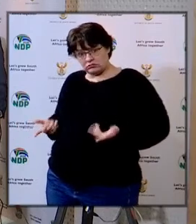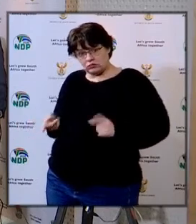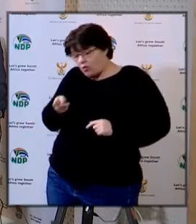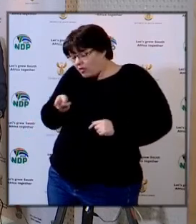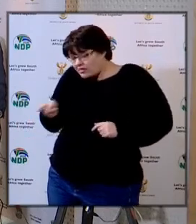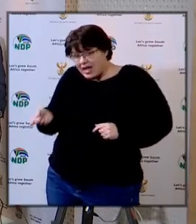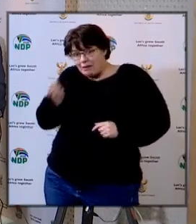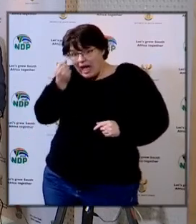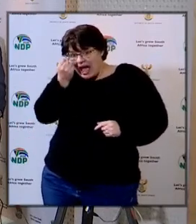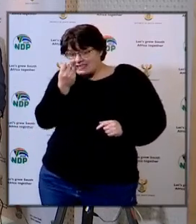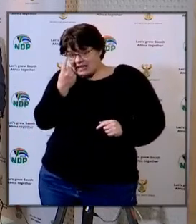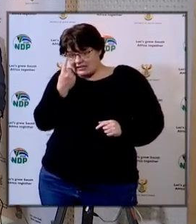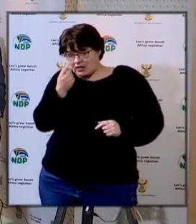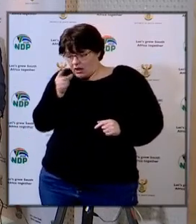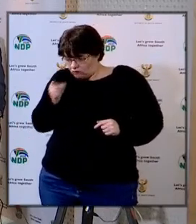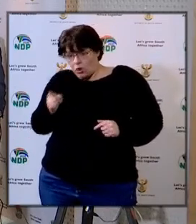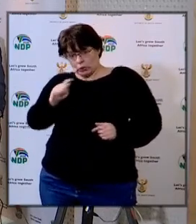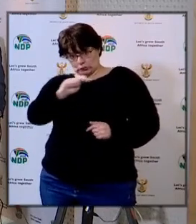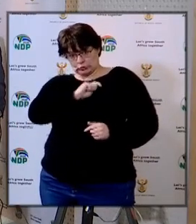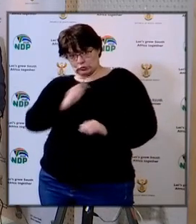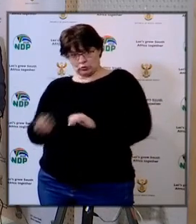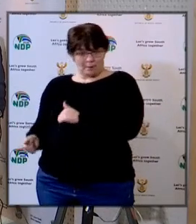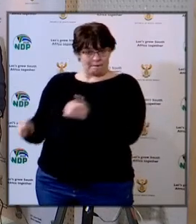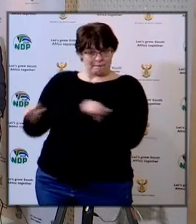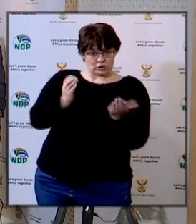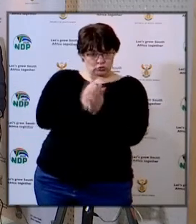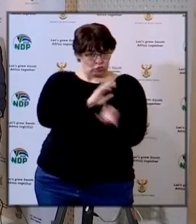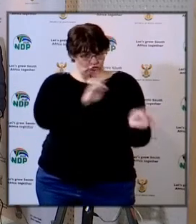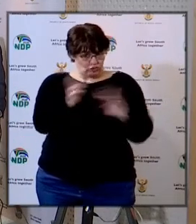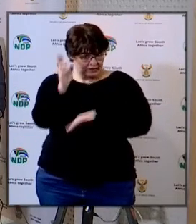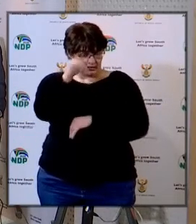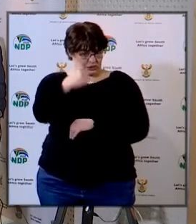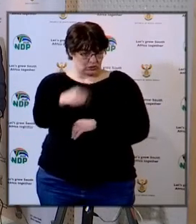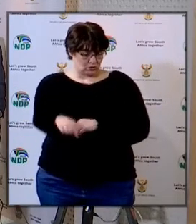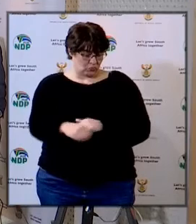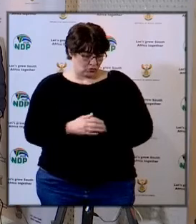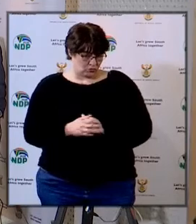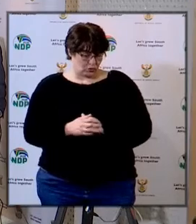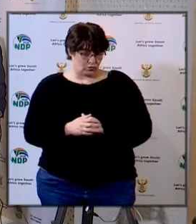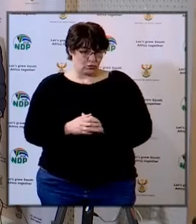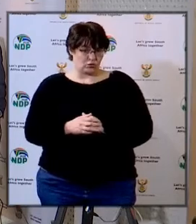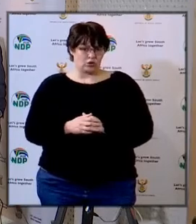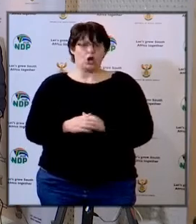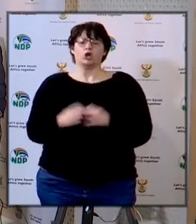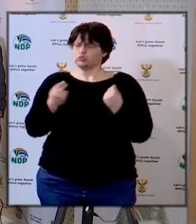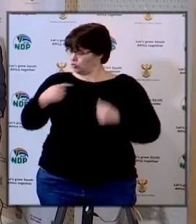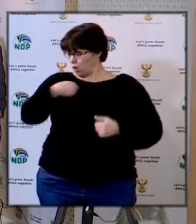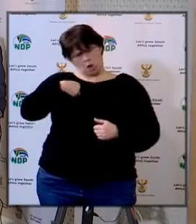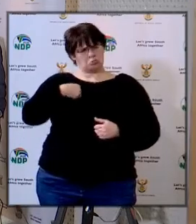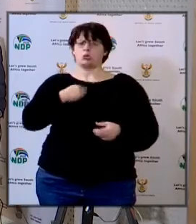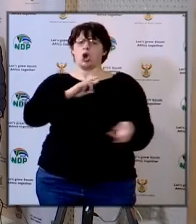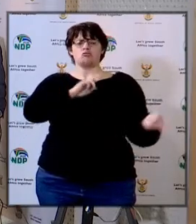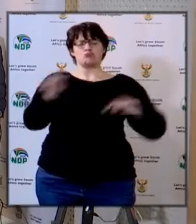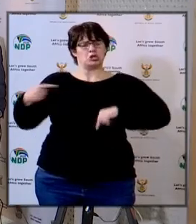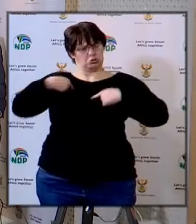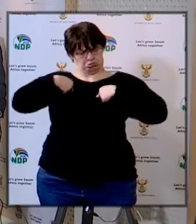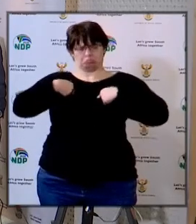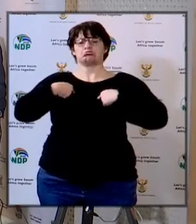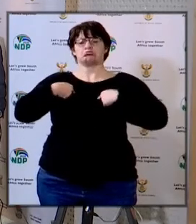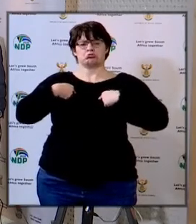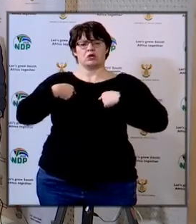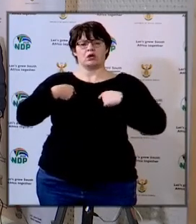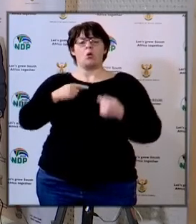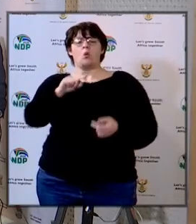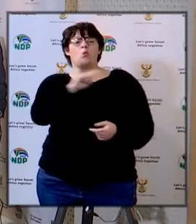sure and to understand whether children are ready to go back to school so have the children said they are ready to go back to